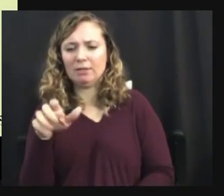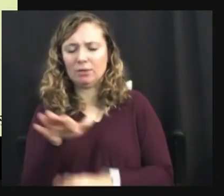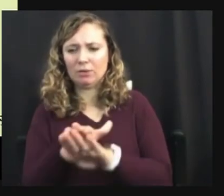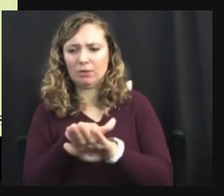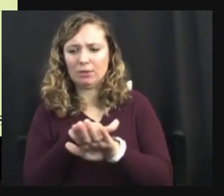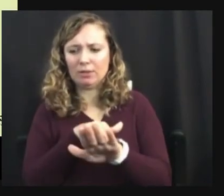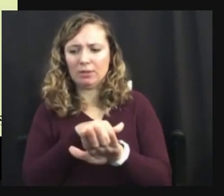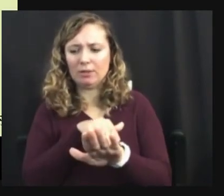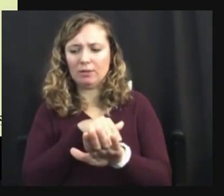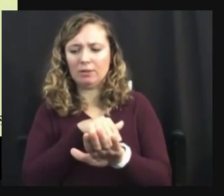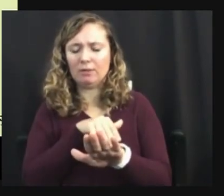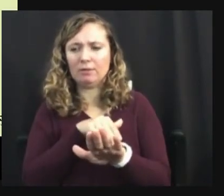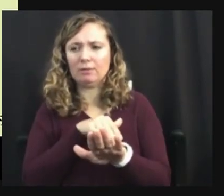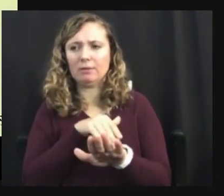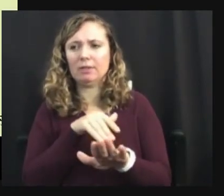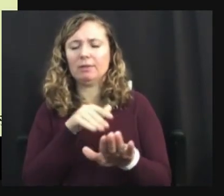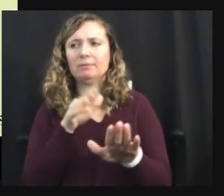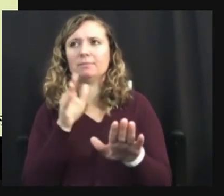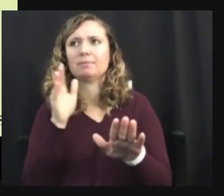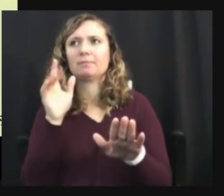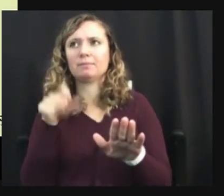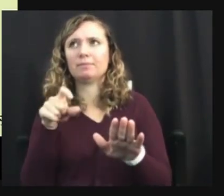let that be. Um,